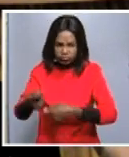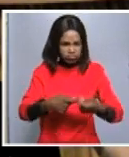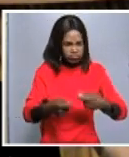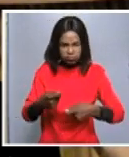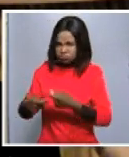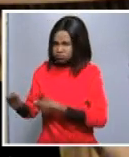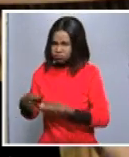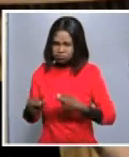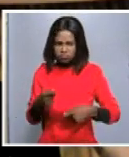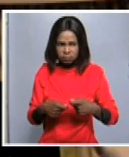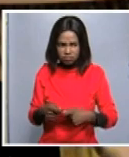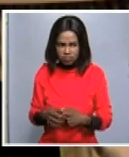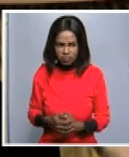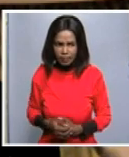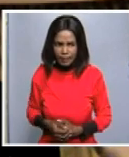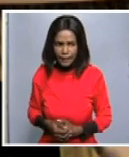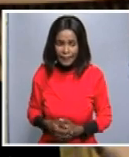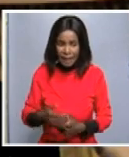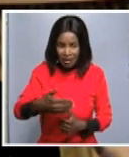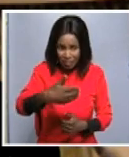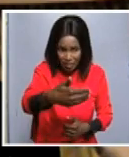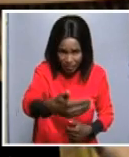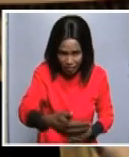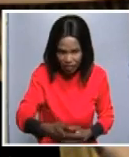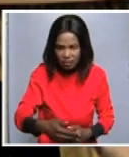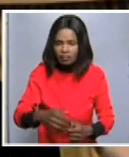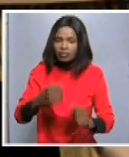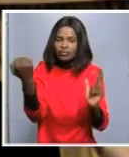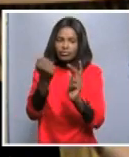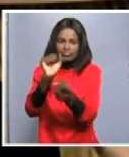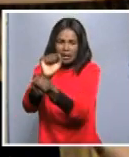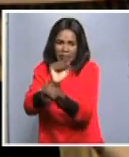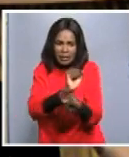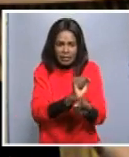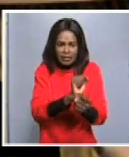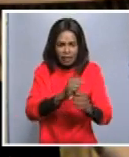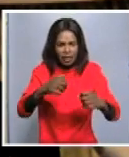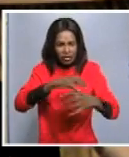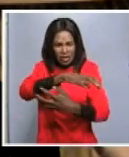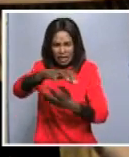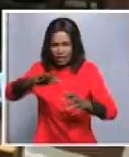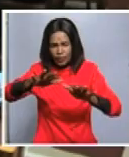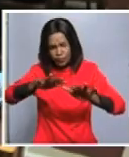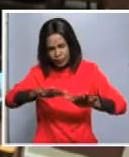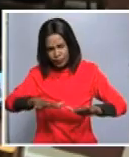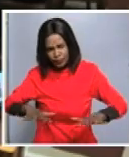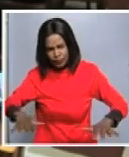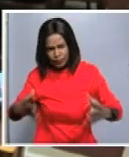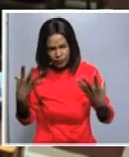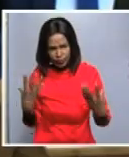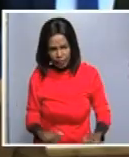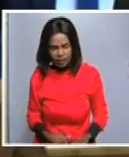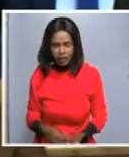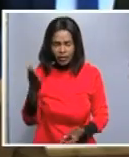restoring a calm and stability in south africa as we speak um and we are confident that the